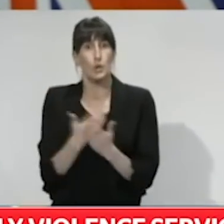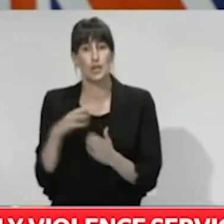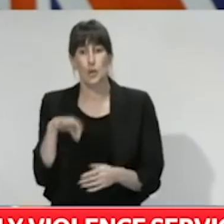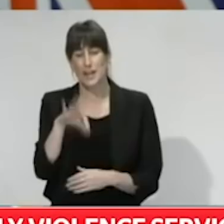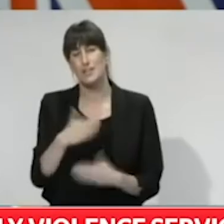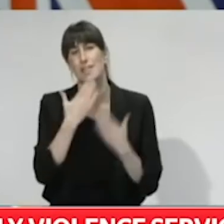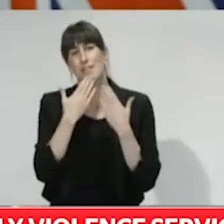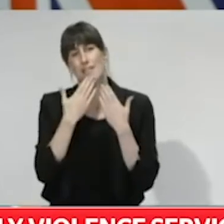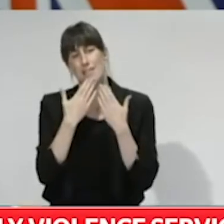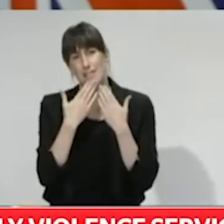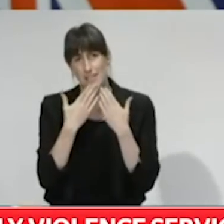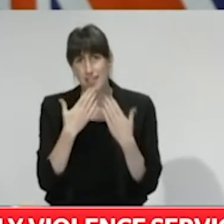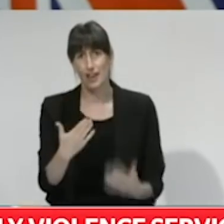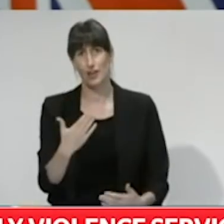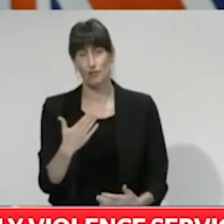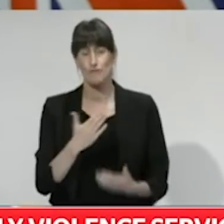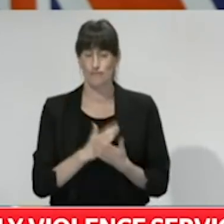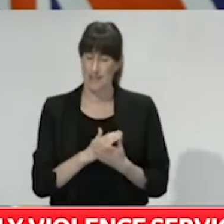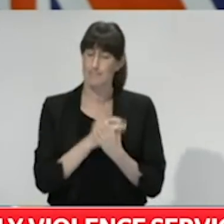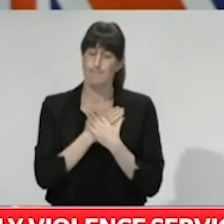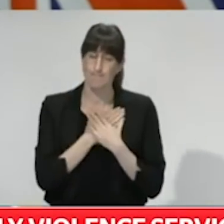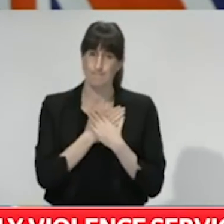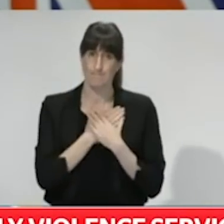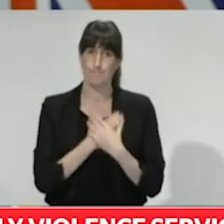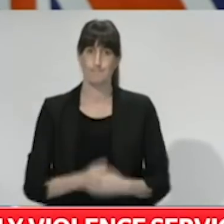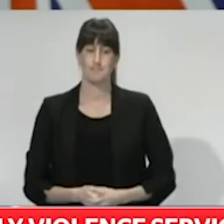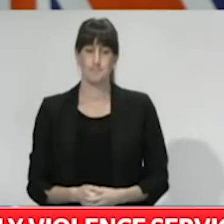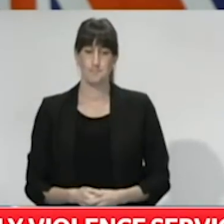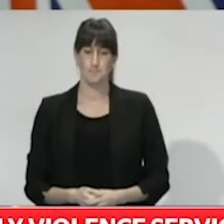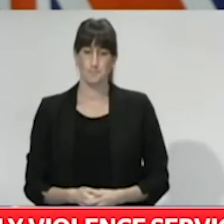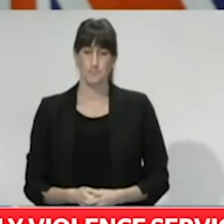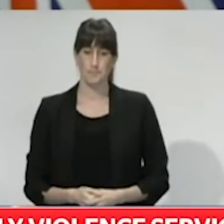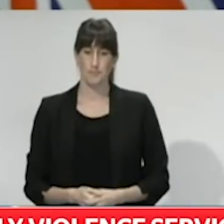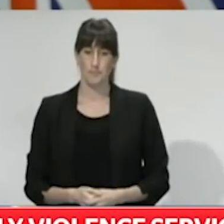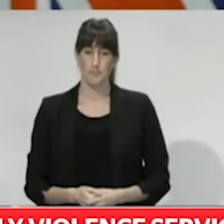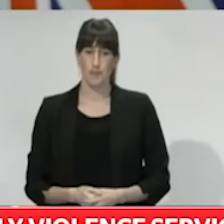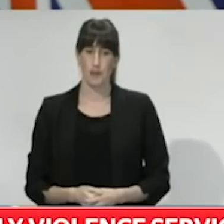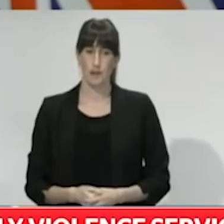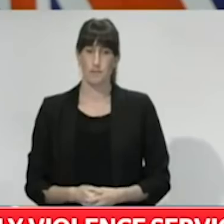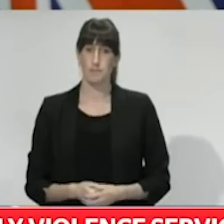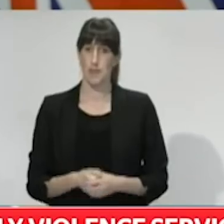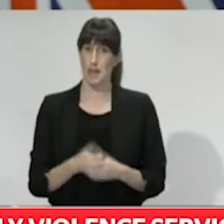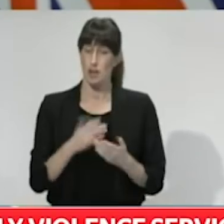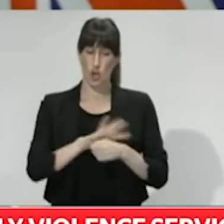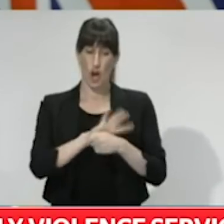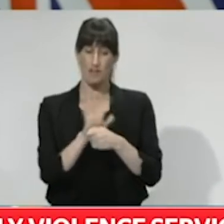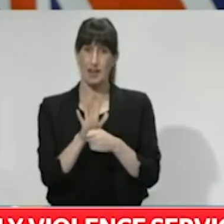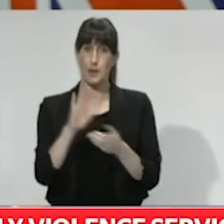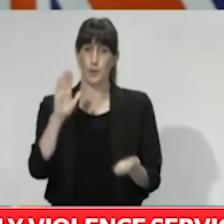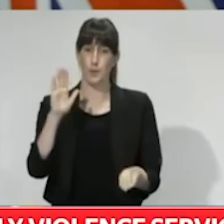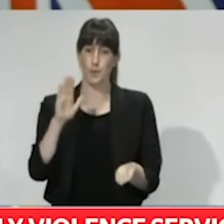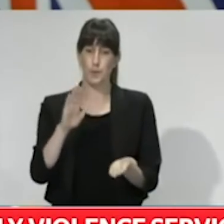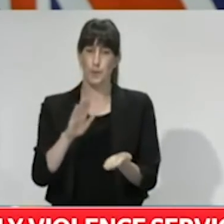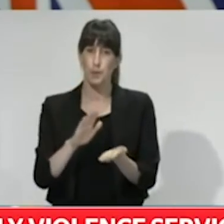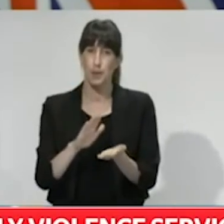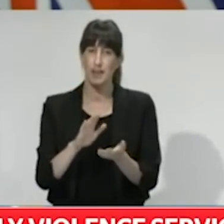from the very bottom of our collective hearts. As the immediate crisis eases, we remain